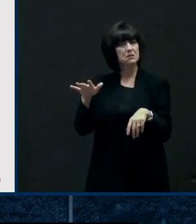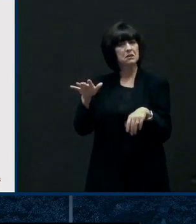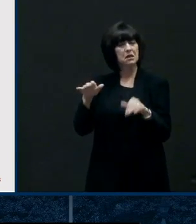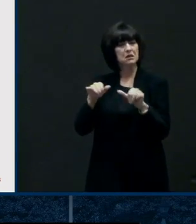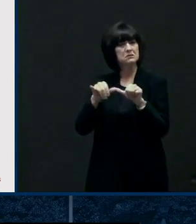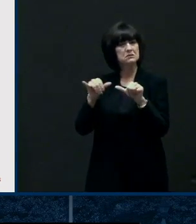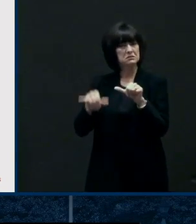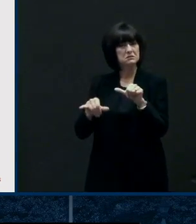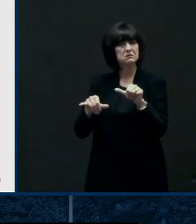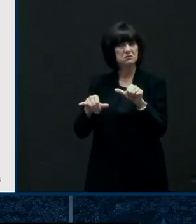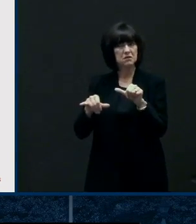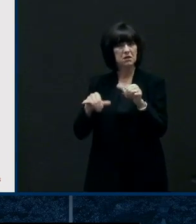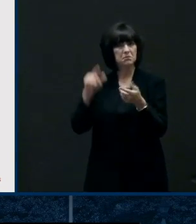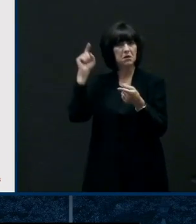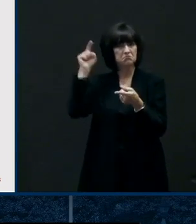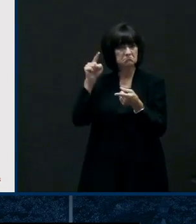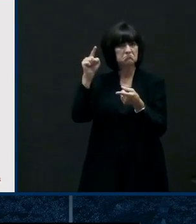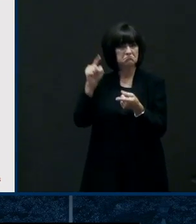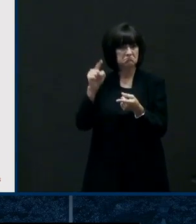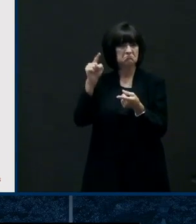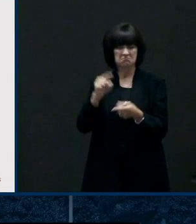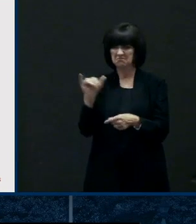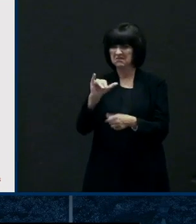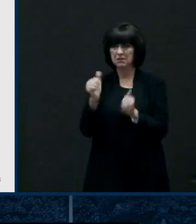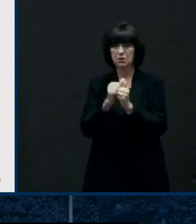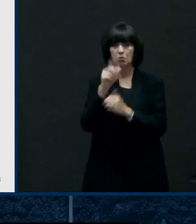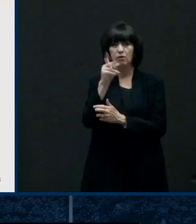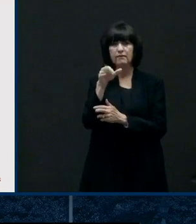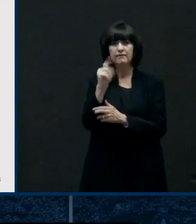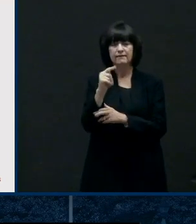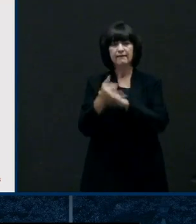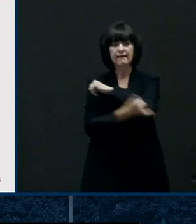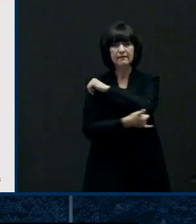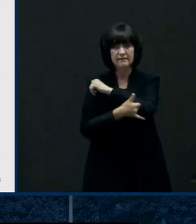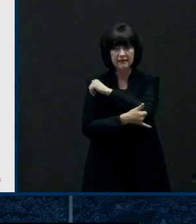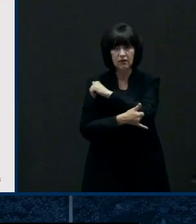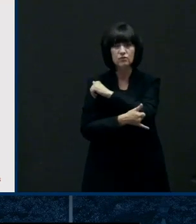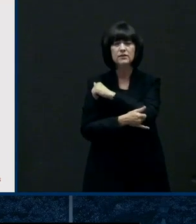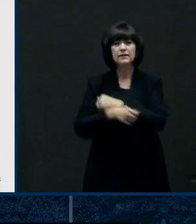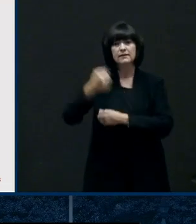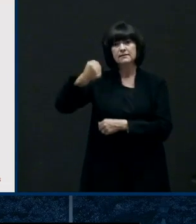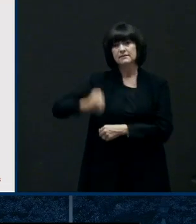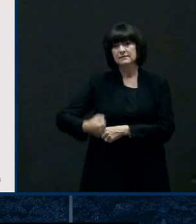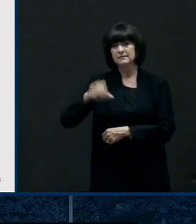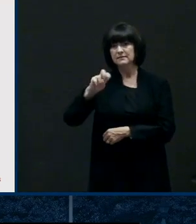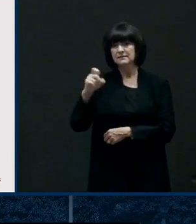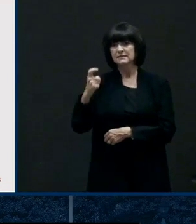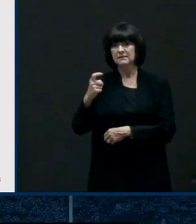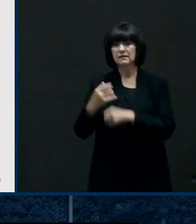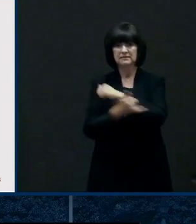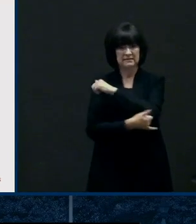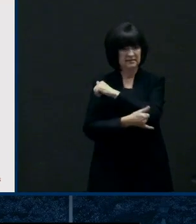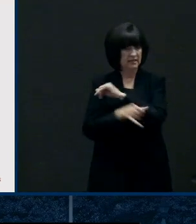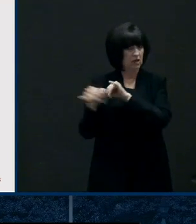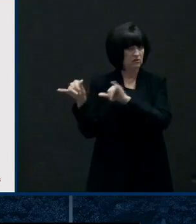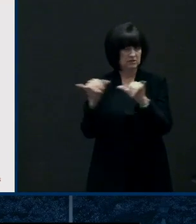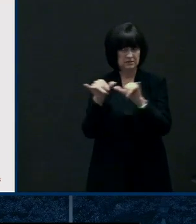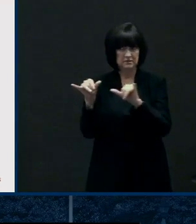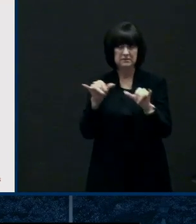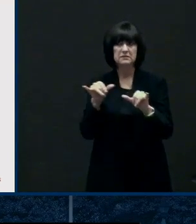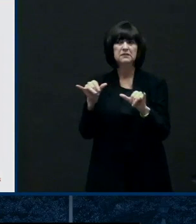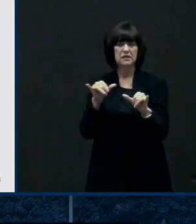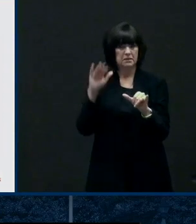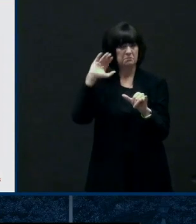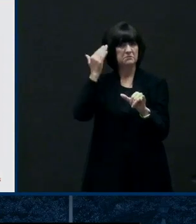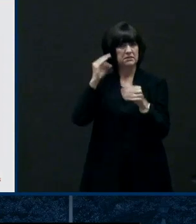level of increase same with Kent County uh and Sussex County as well so we've we've pushed down